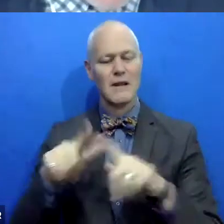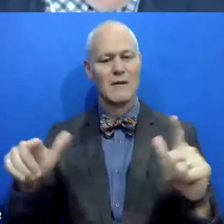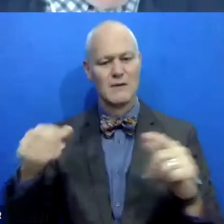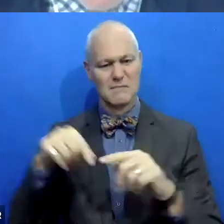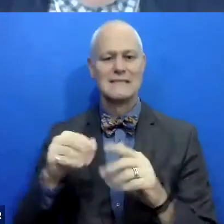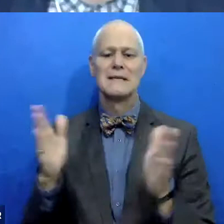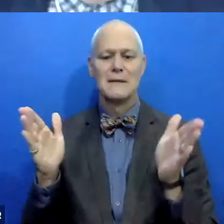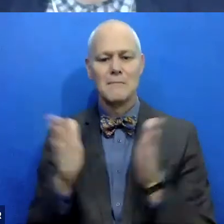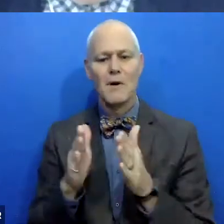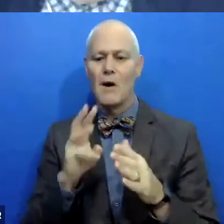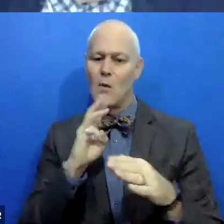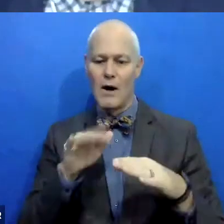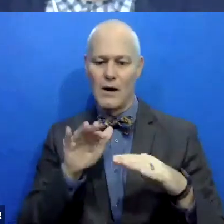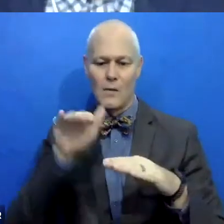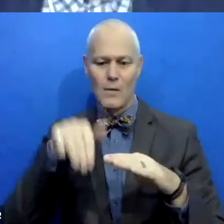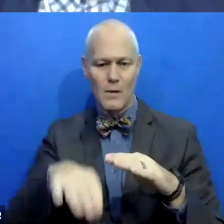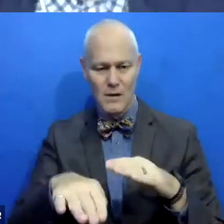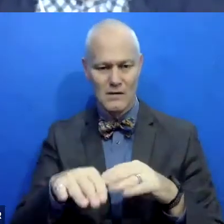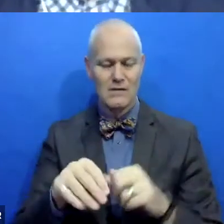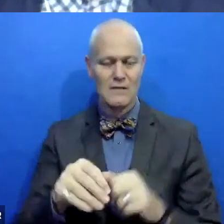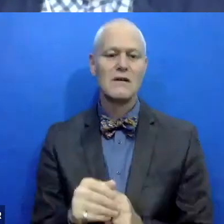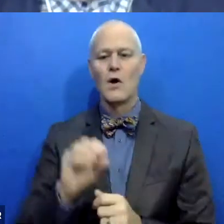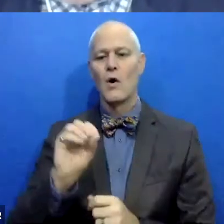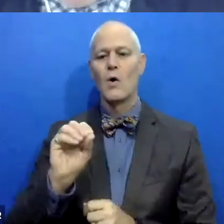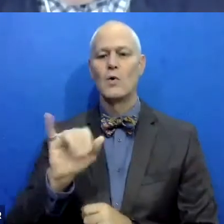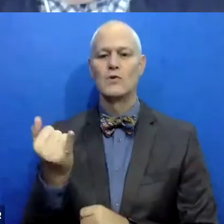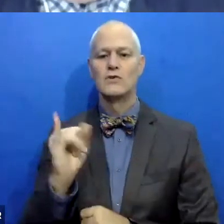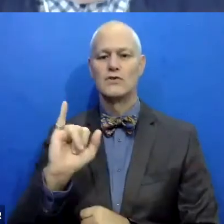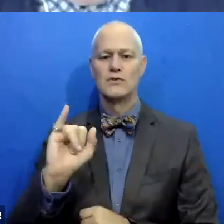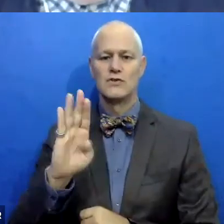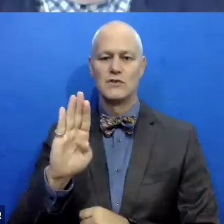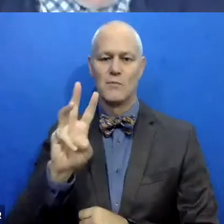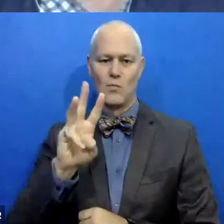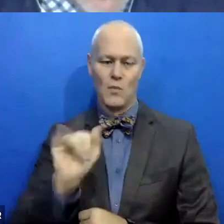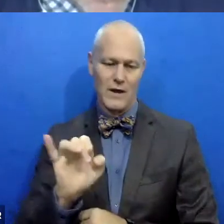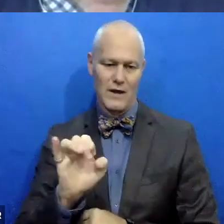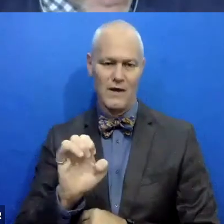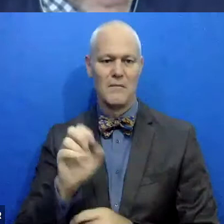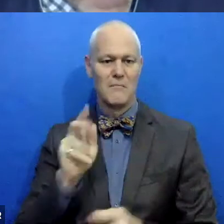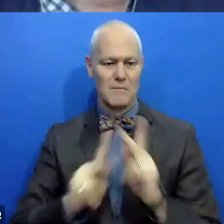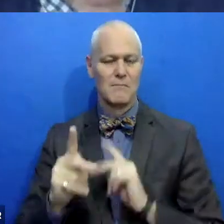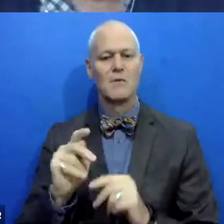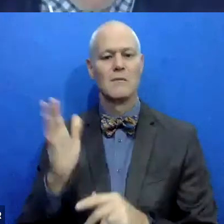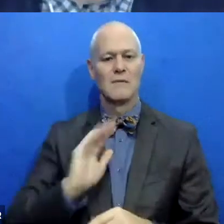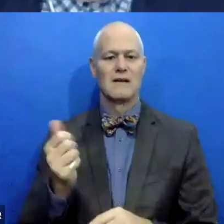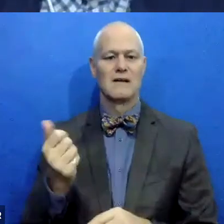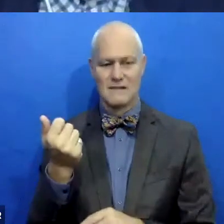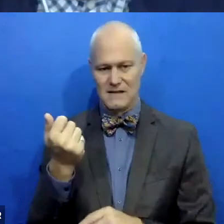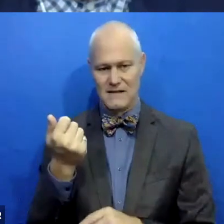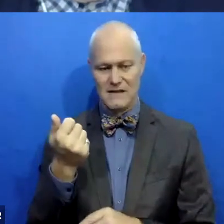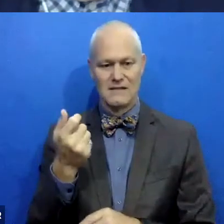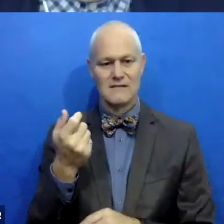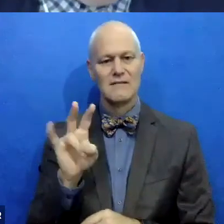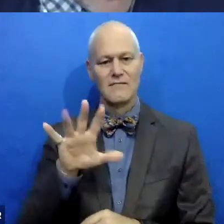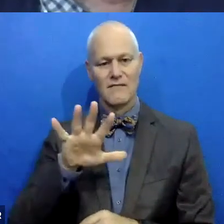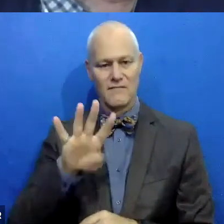land that was seeded by Ojibwe folks in 1854 in a treaty that has had a checkered past